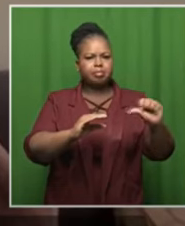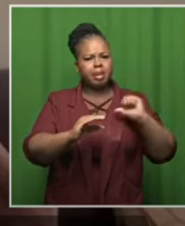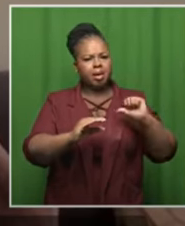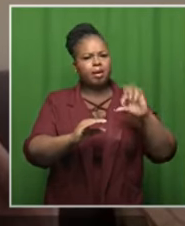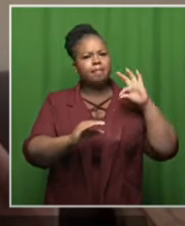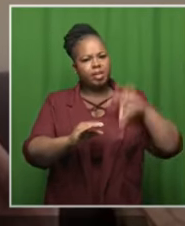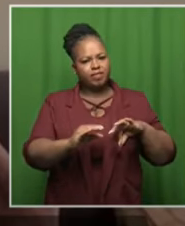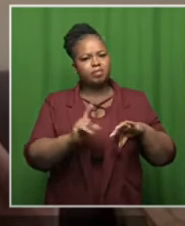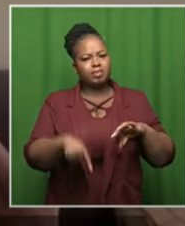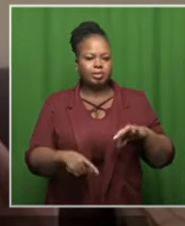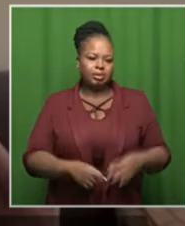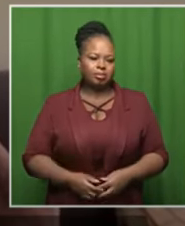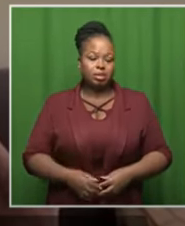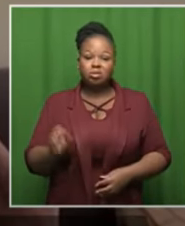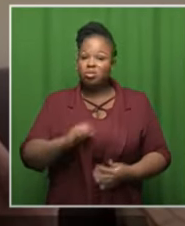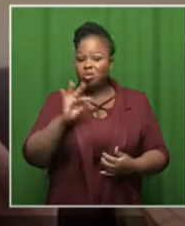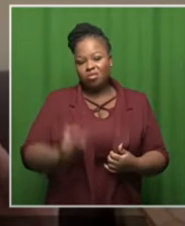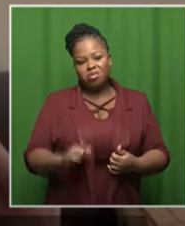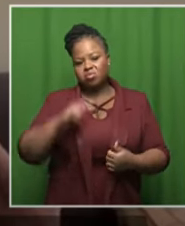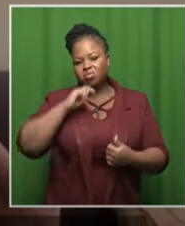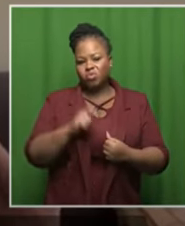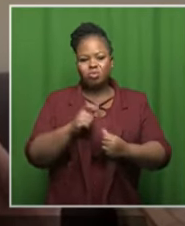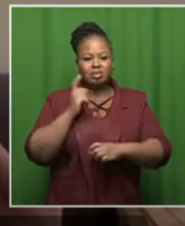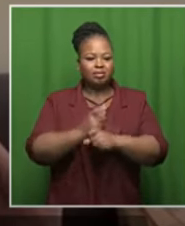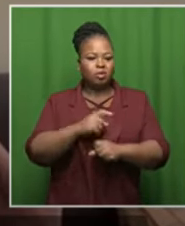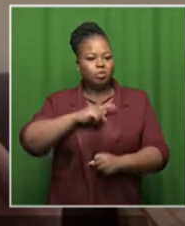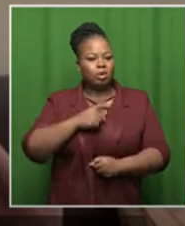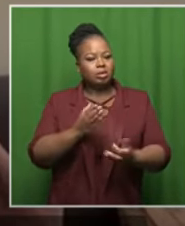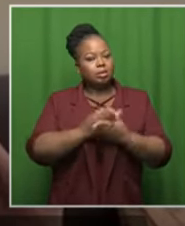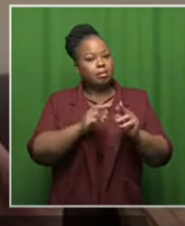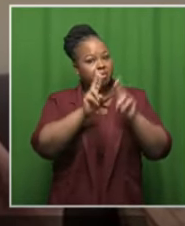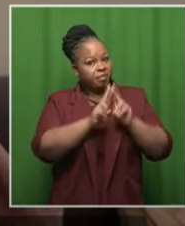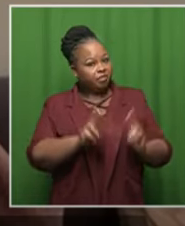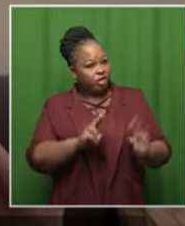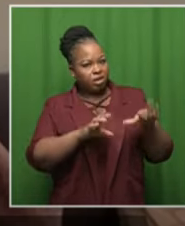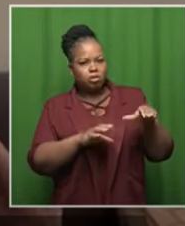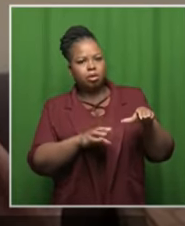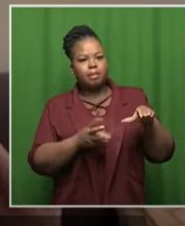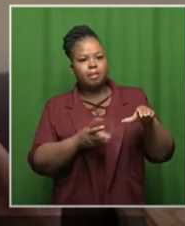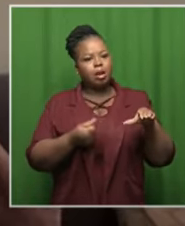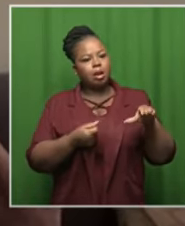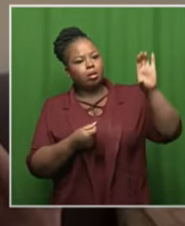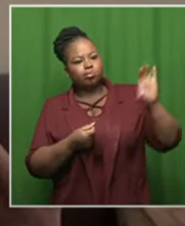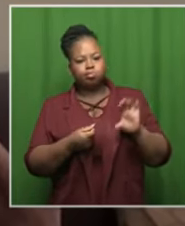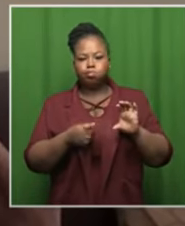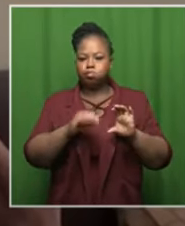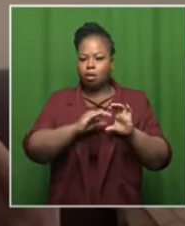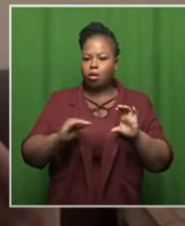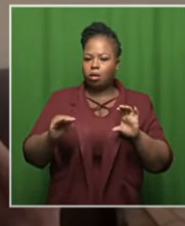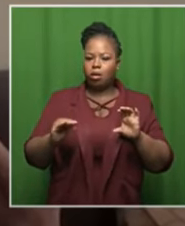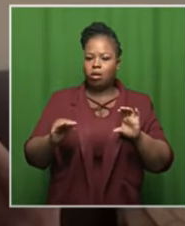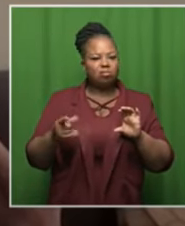really really done hard by because some of these federations never they get money they don't uh